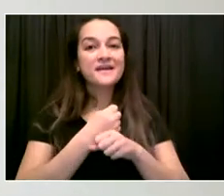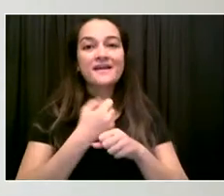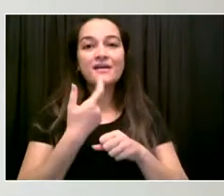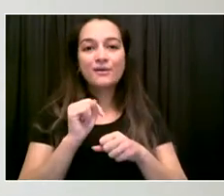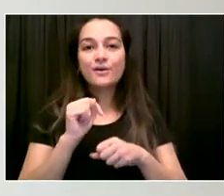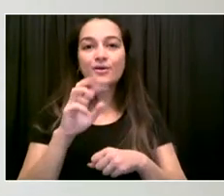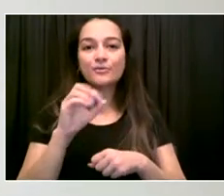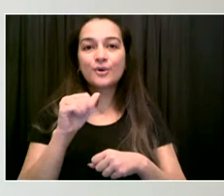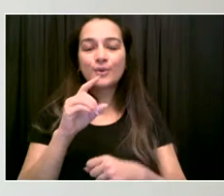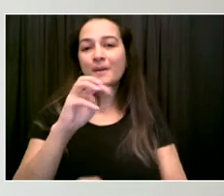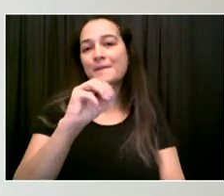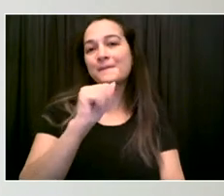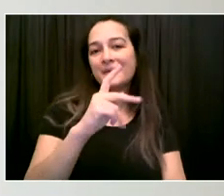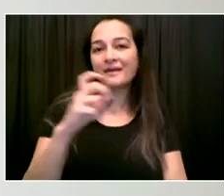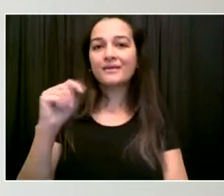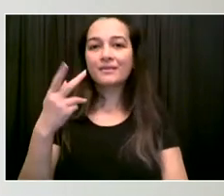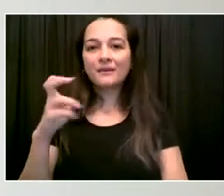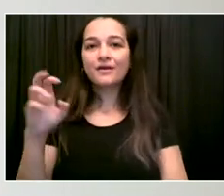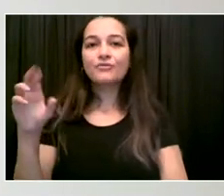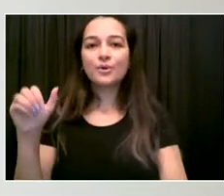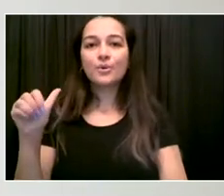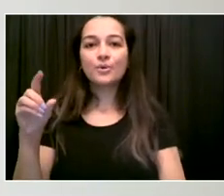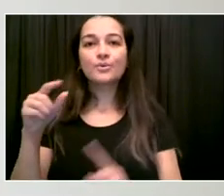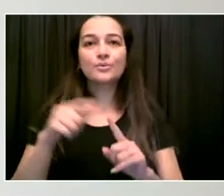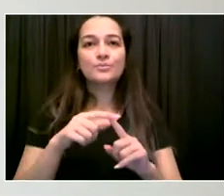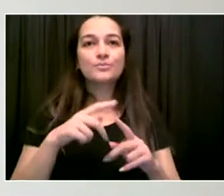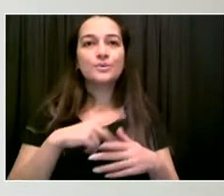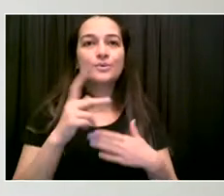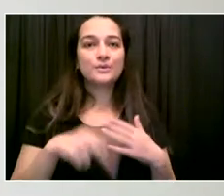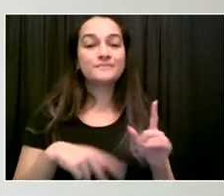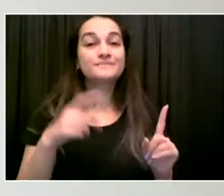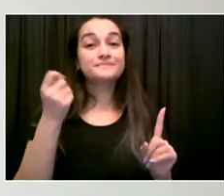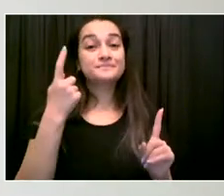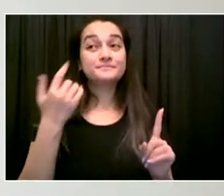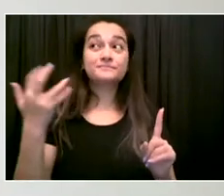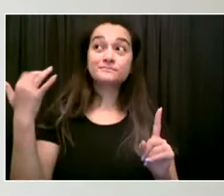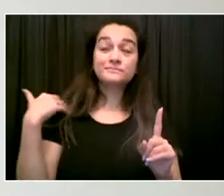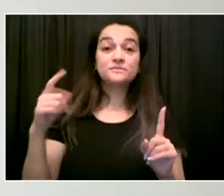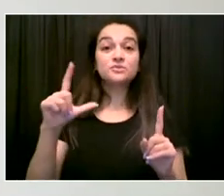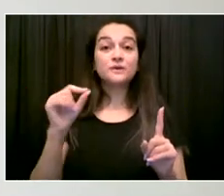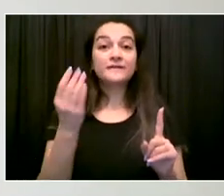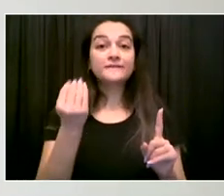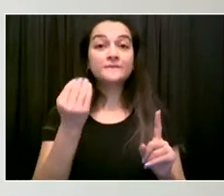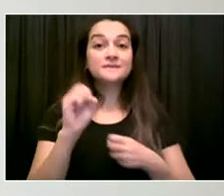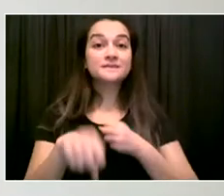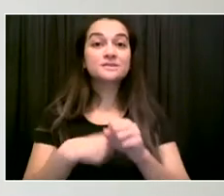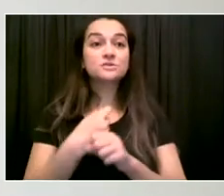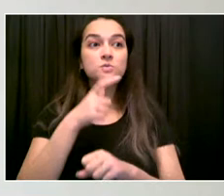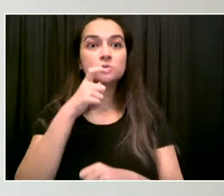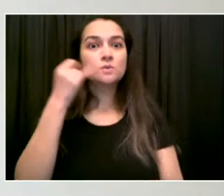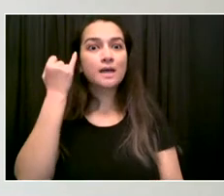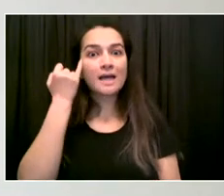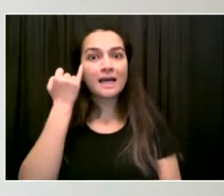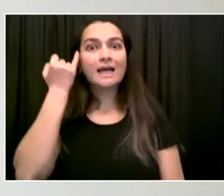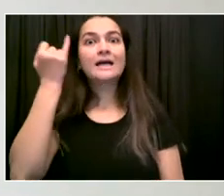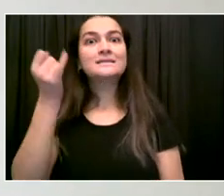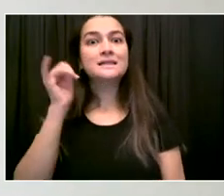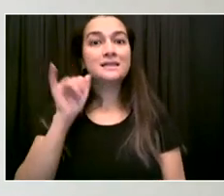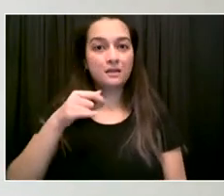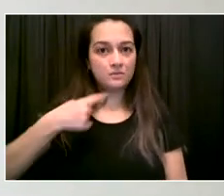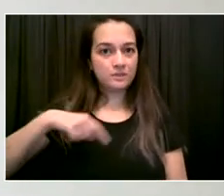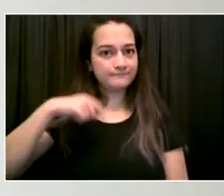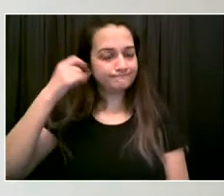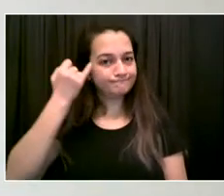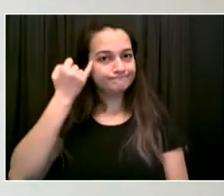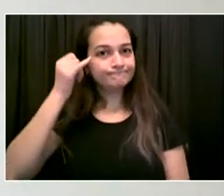the Road New York members helped lead the charge to make the creation of IDNYC a reality. Back then, we knew the promise that came with